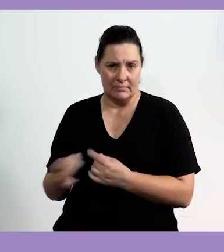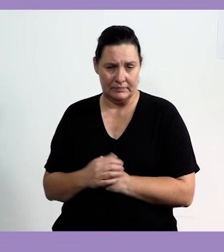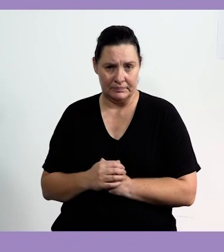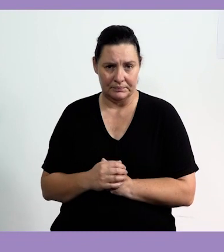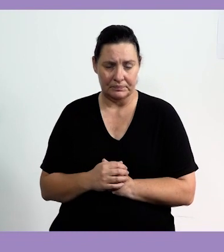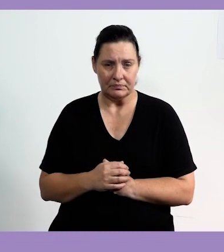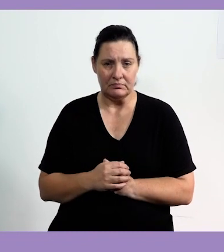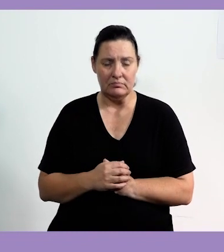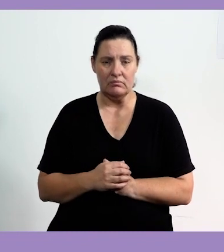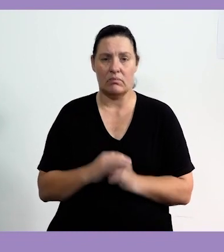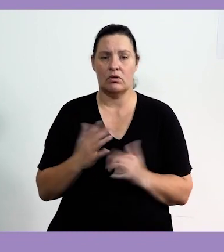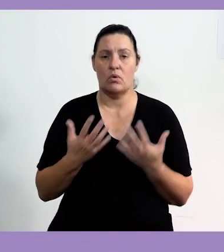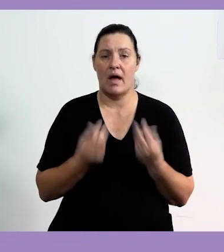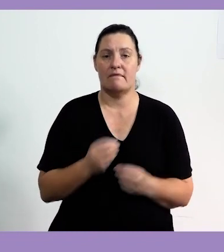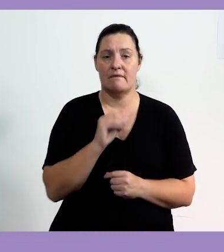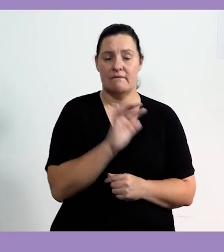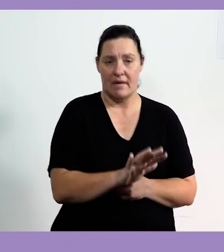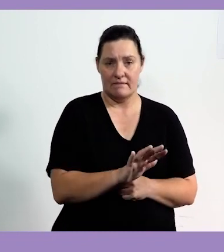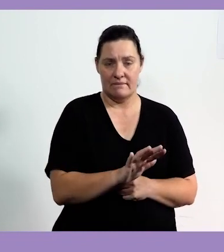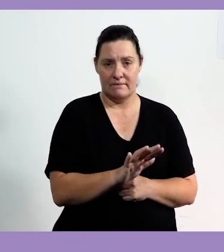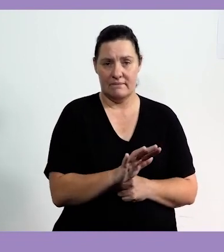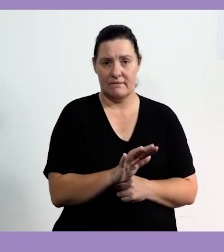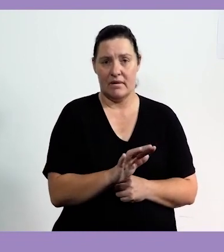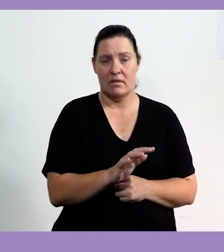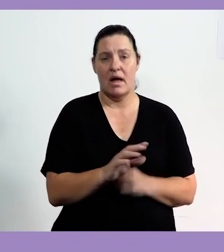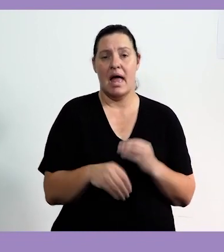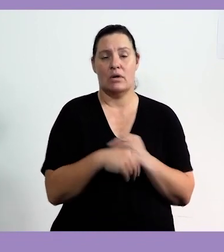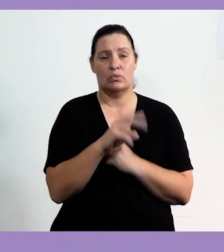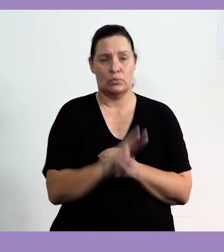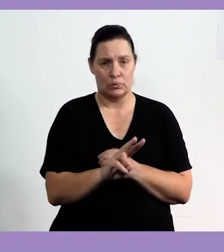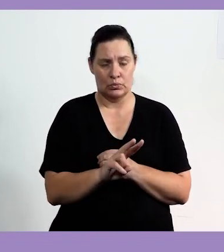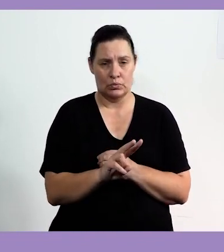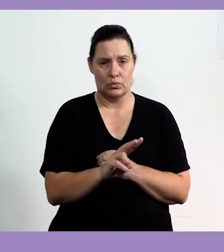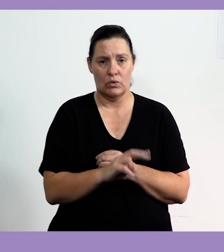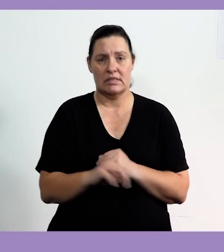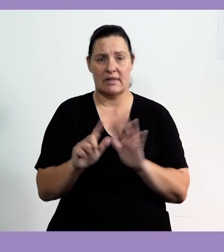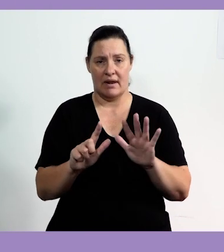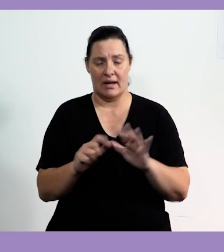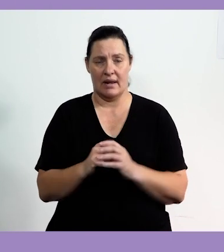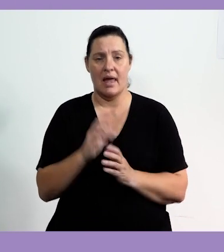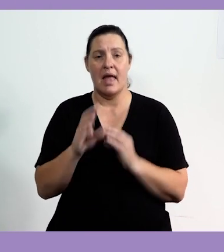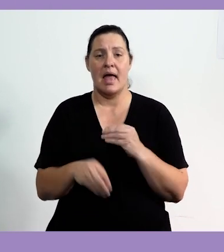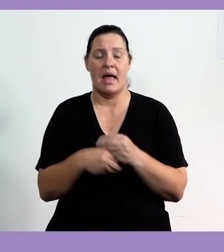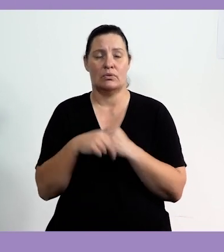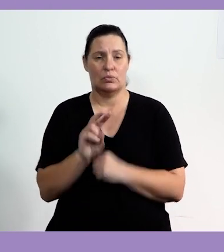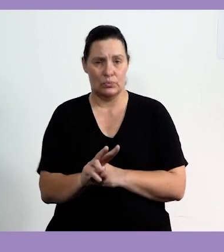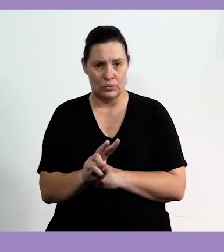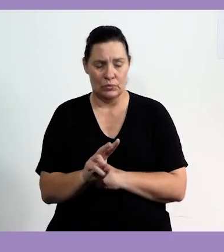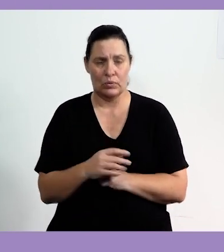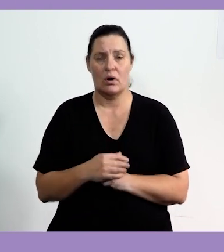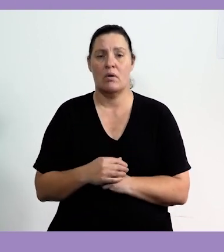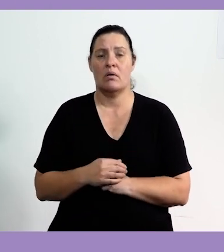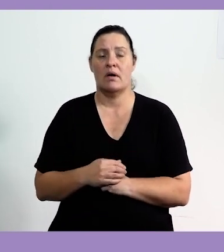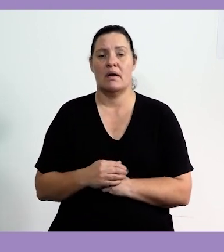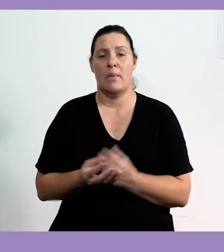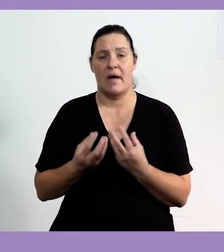numbers of this pattern. So we have 5. When we add 2, we have 7. When we